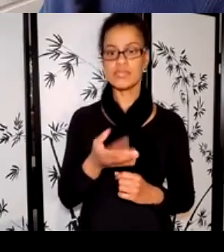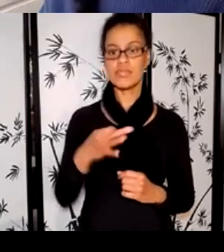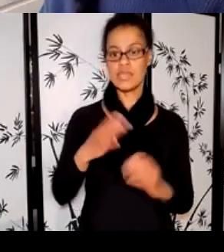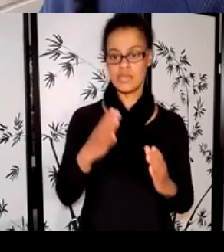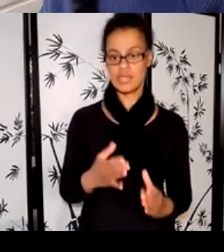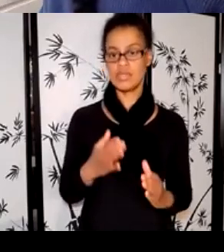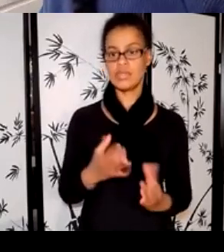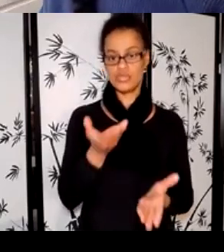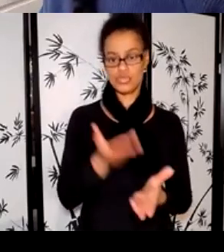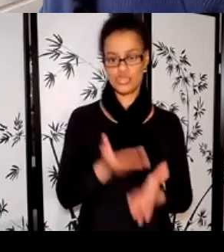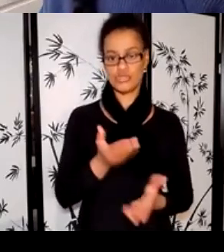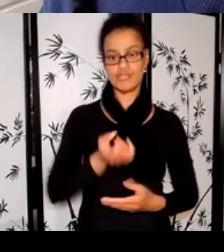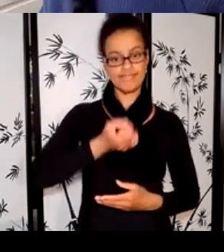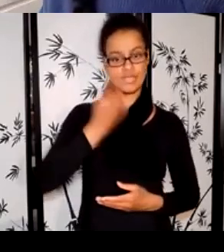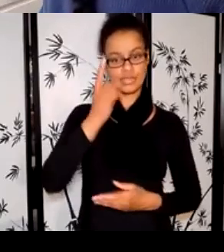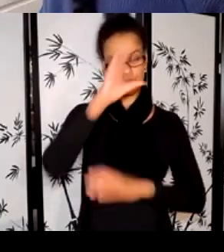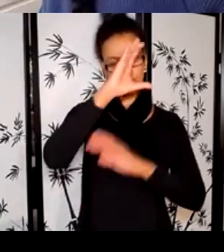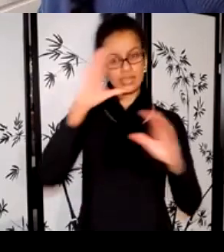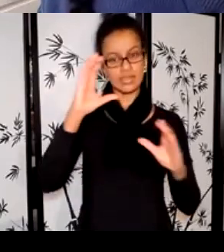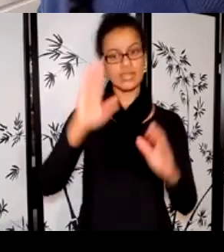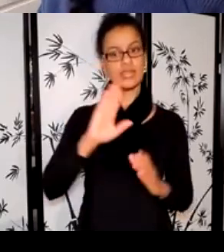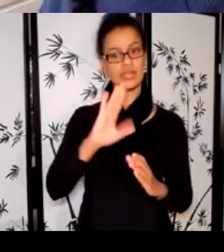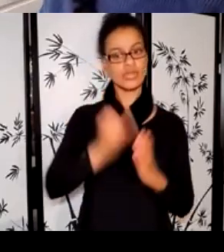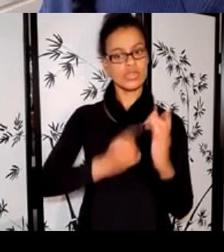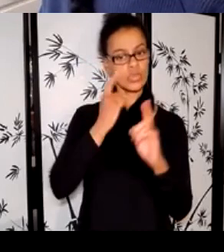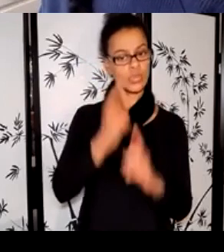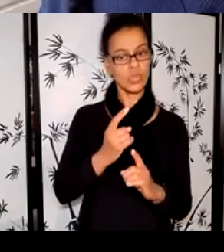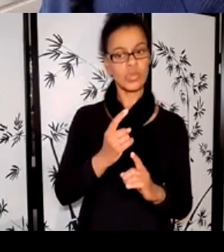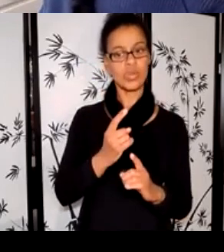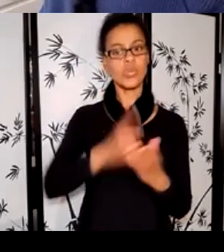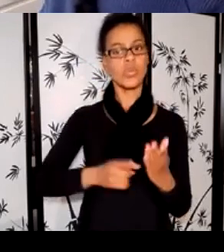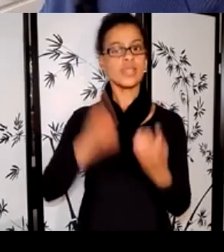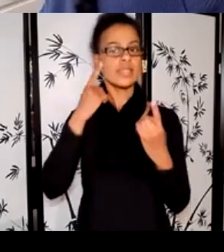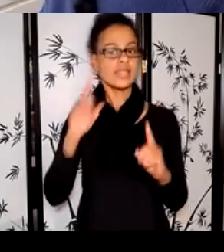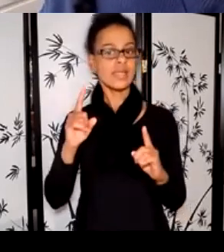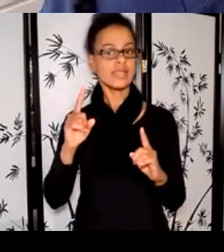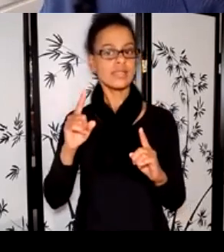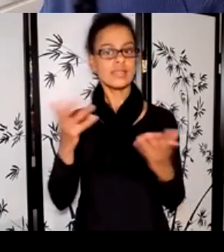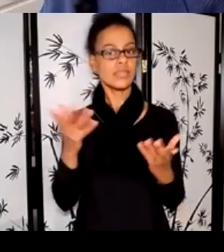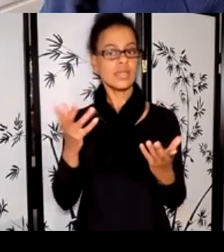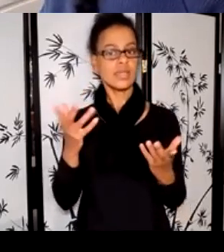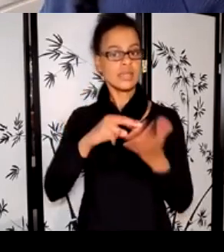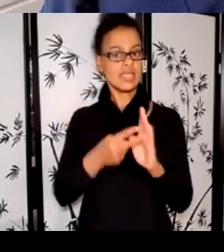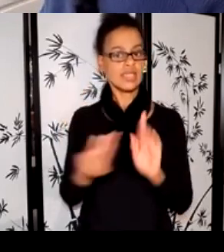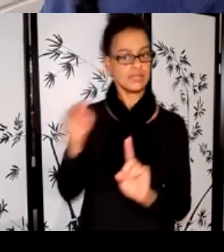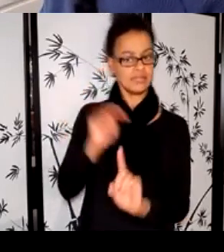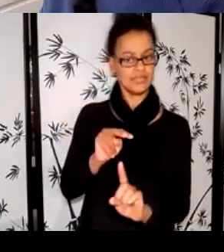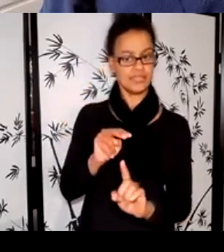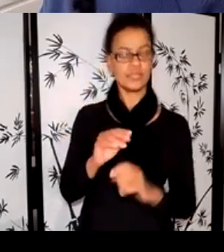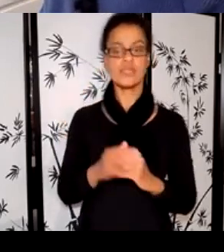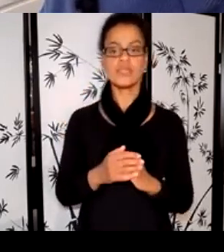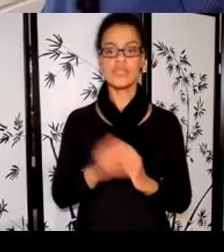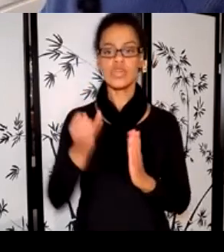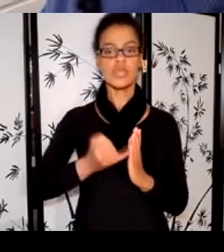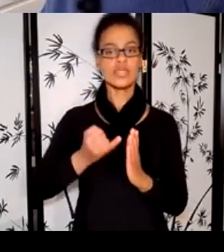and what success will mean for them. So how the assessors understand what artistic impact means and